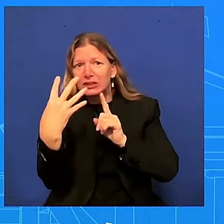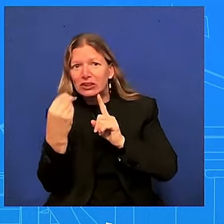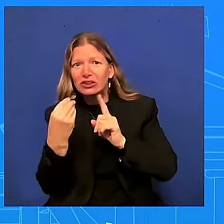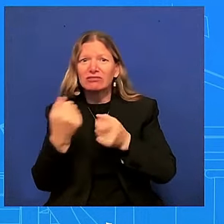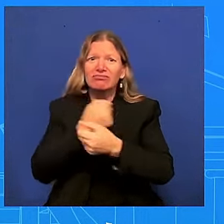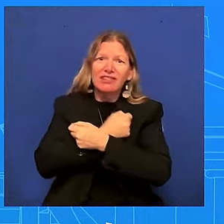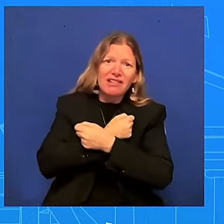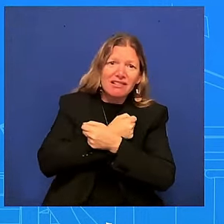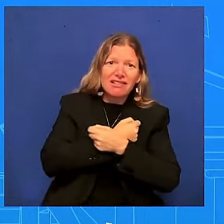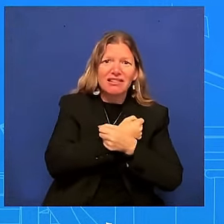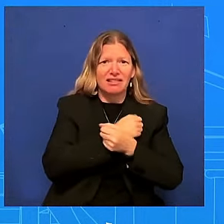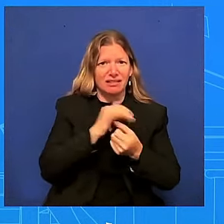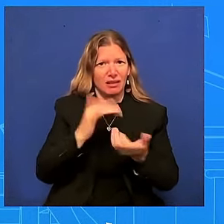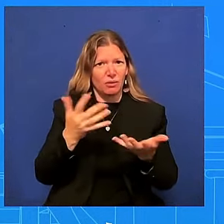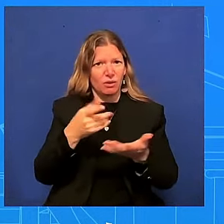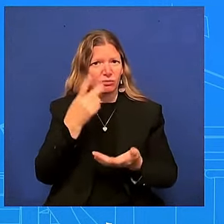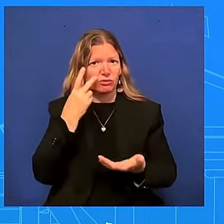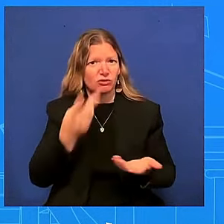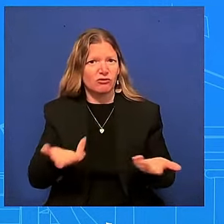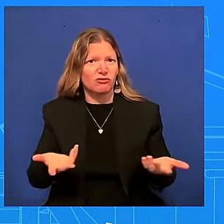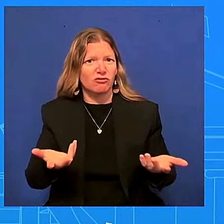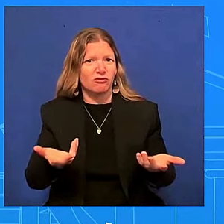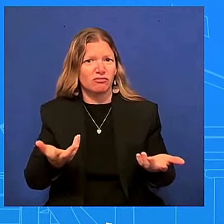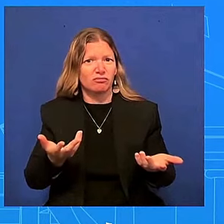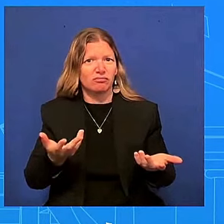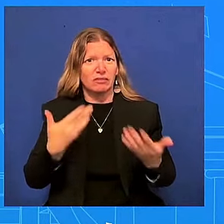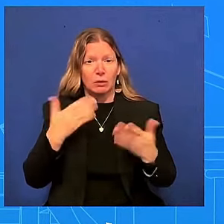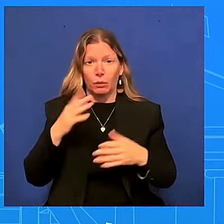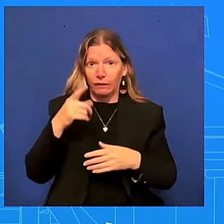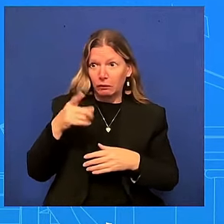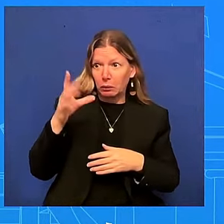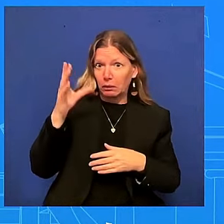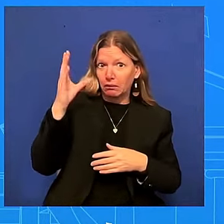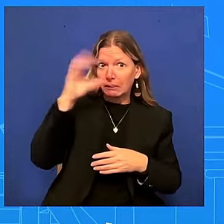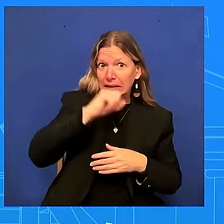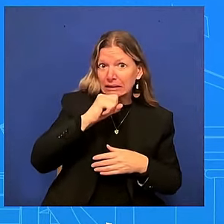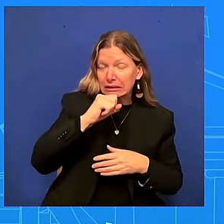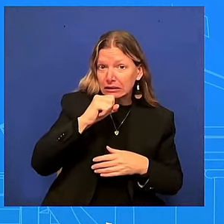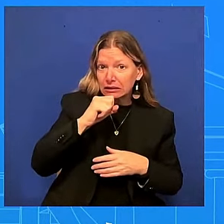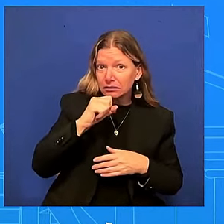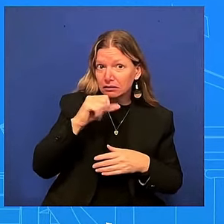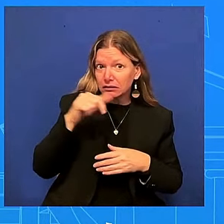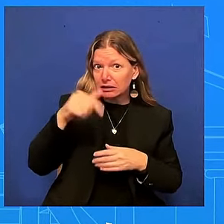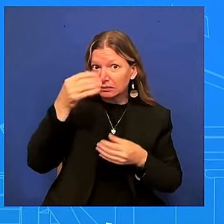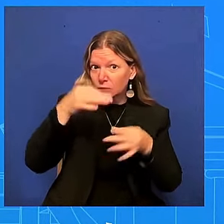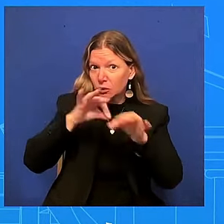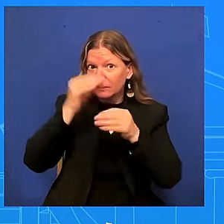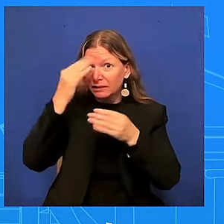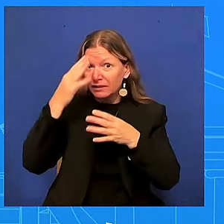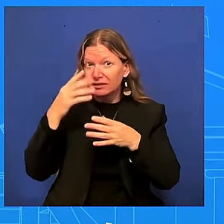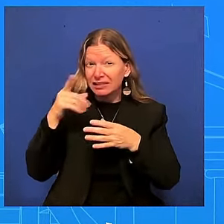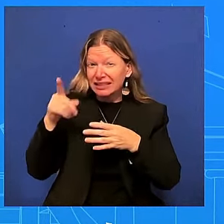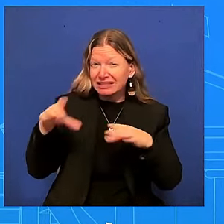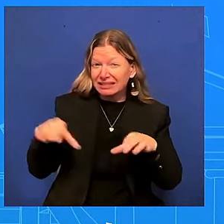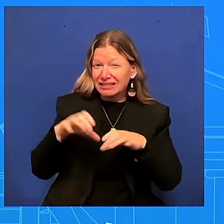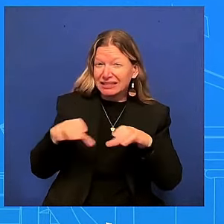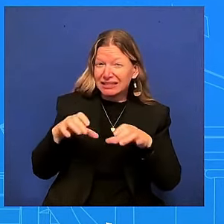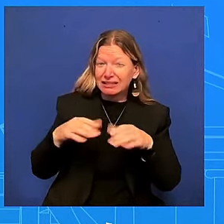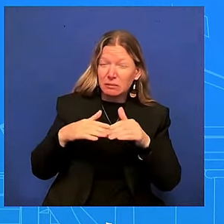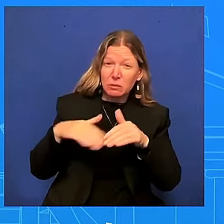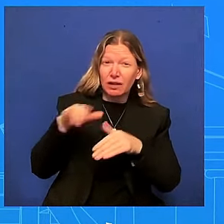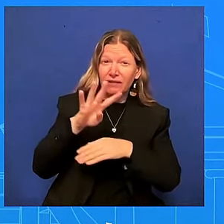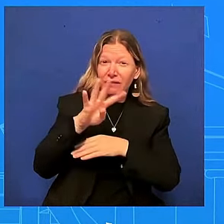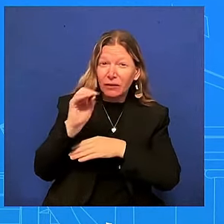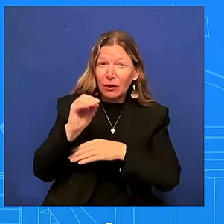if you missed this but i also shared that he has done more than 40 interviews this year alone and we're going to continue that he's going to do an